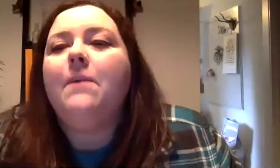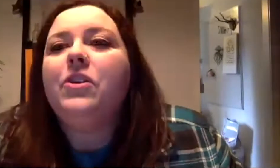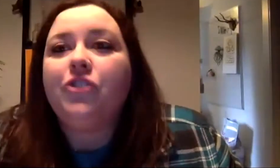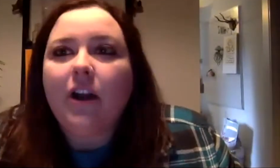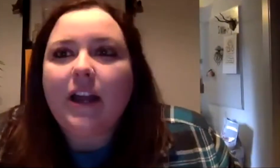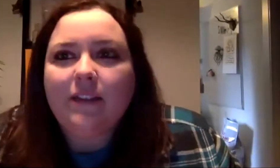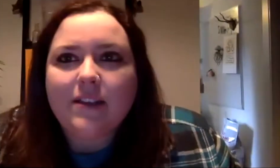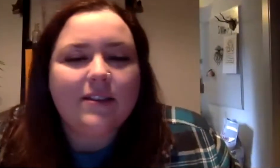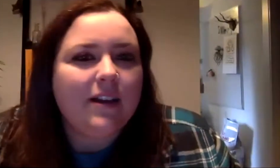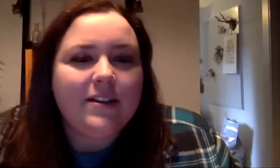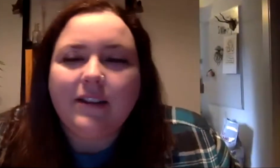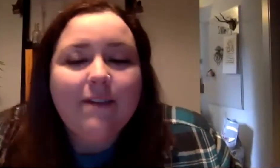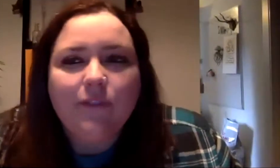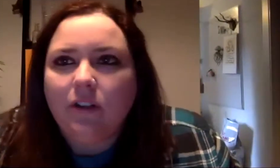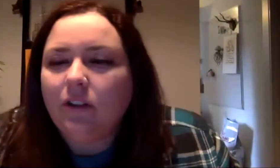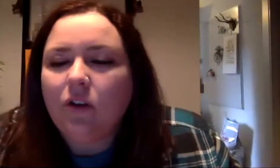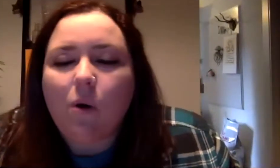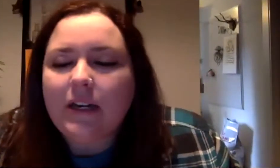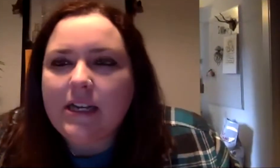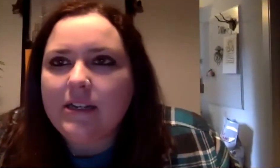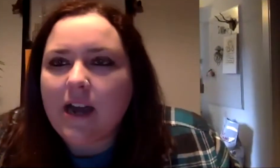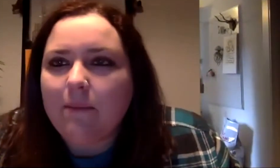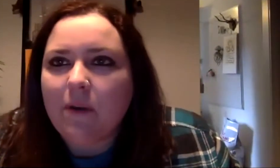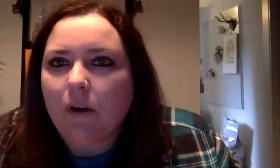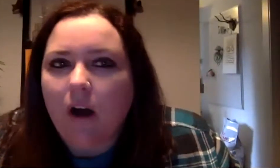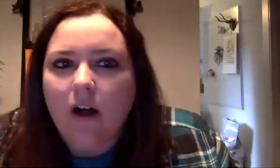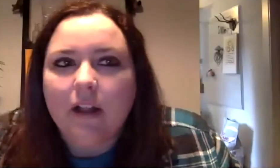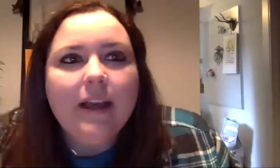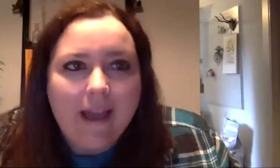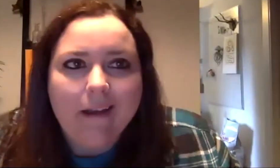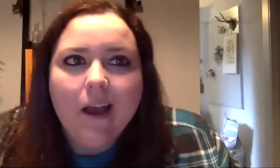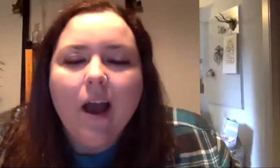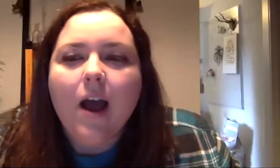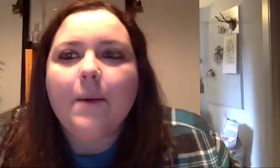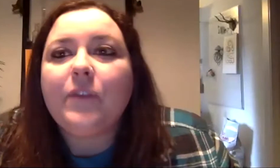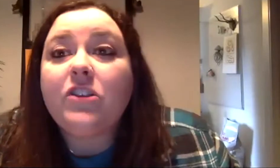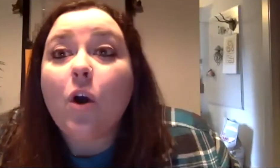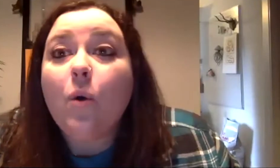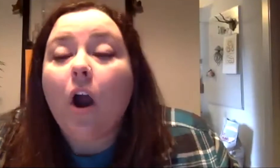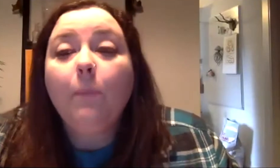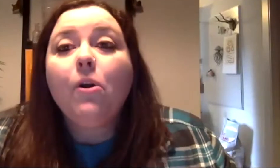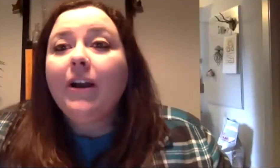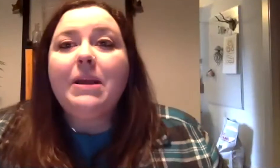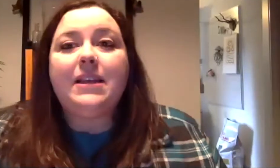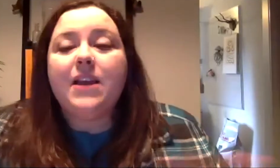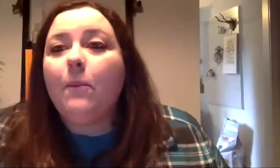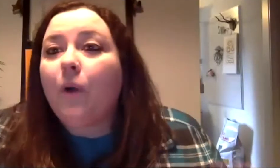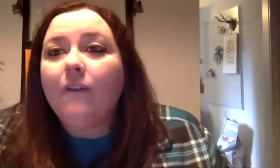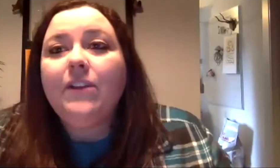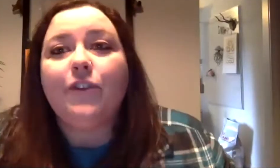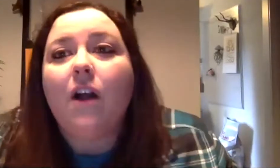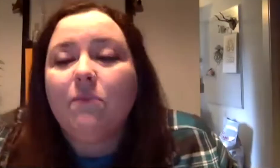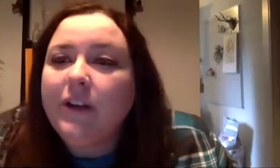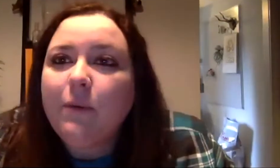during this delightful quarantine time that we're all in. So our program is a non